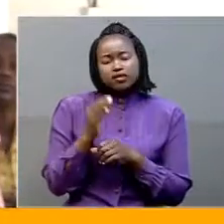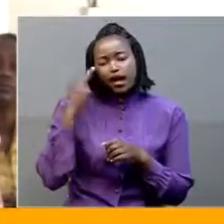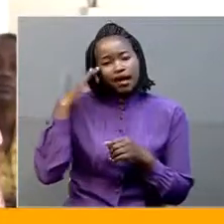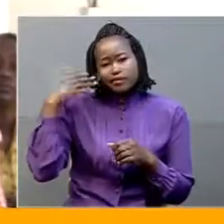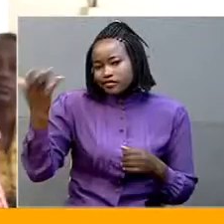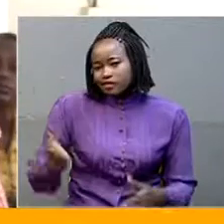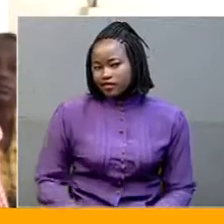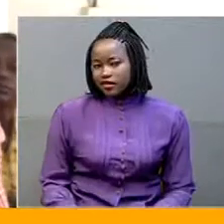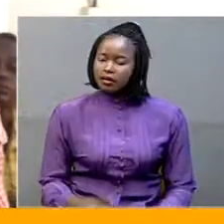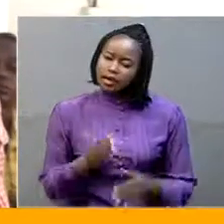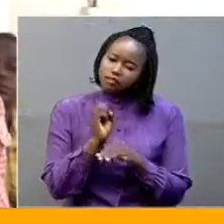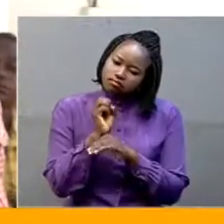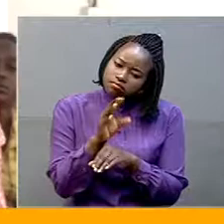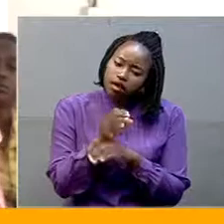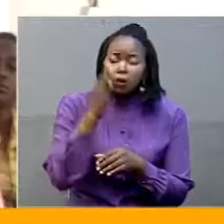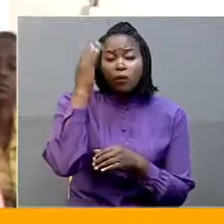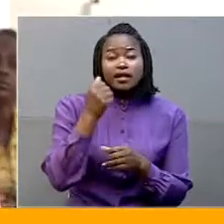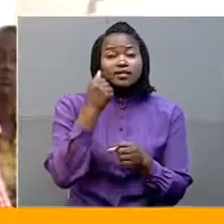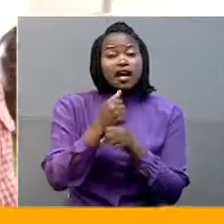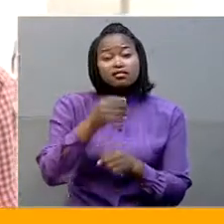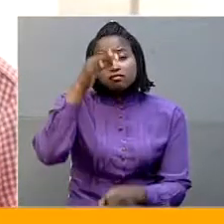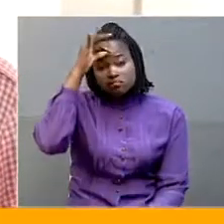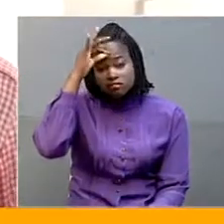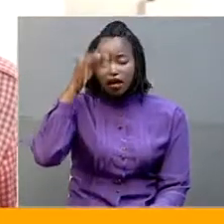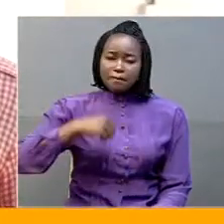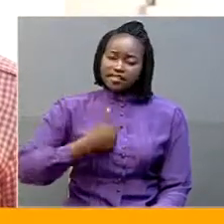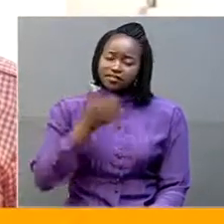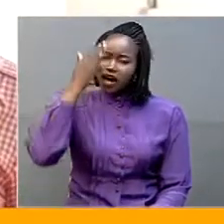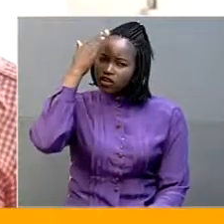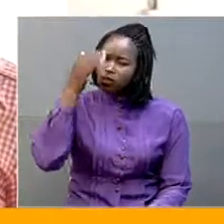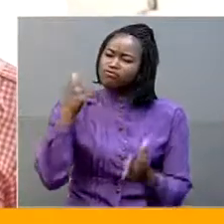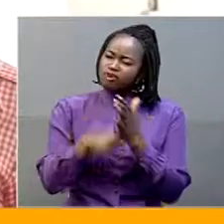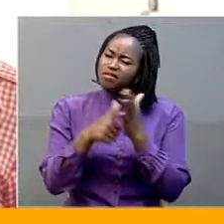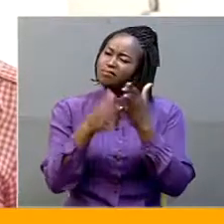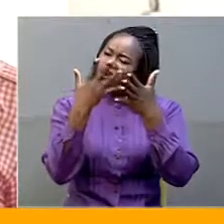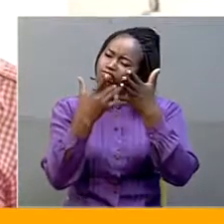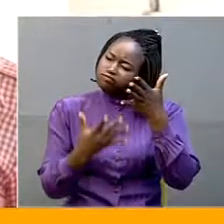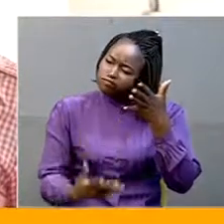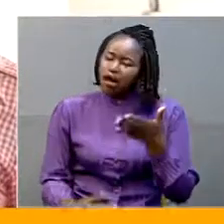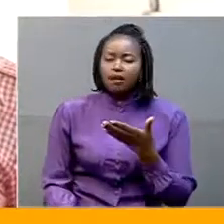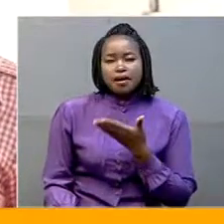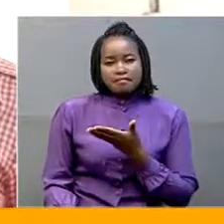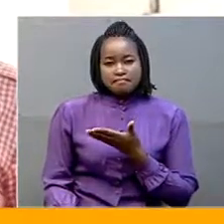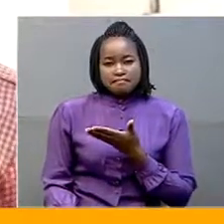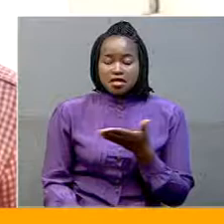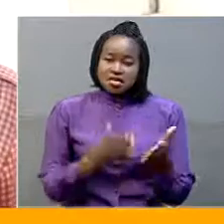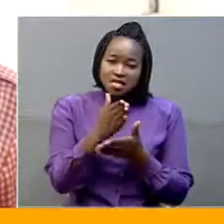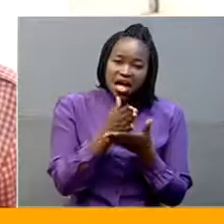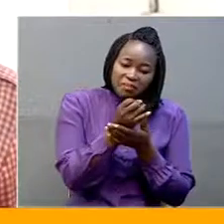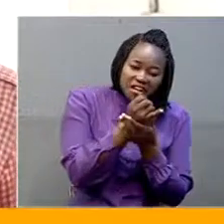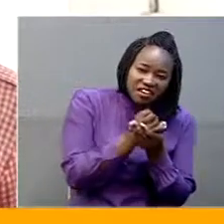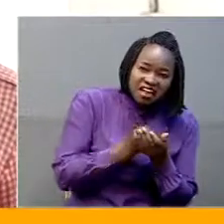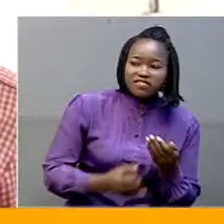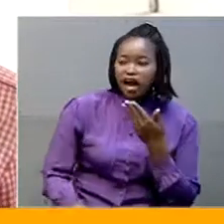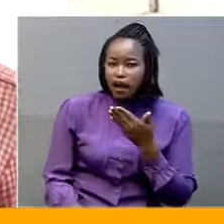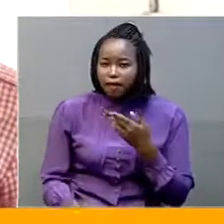to talk to them. Because these girls, I know there are problems. We sit together, they have problems. Those who are HIV positive, they